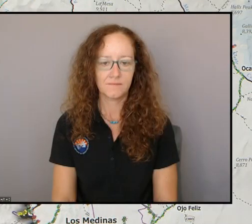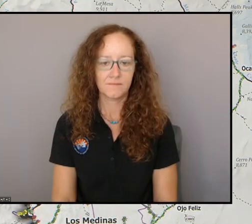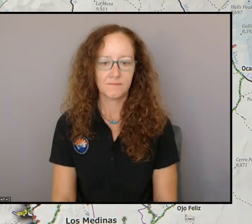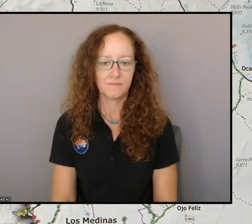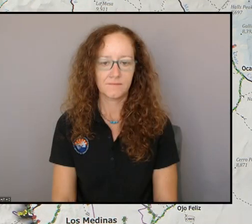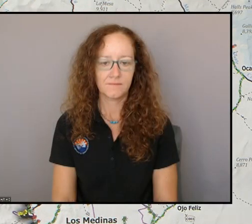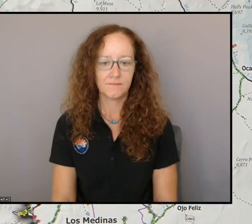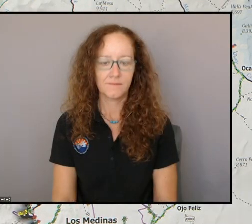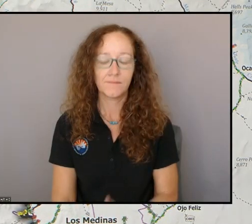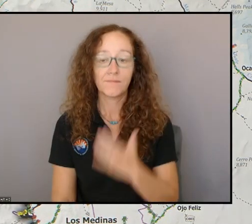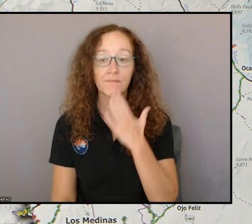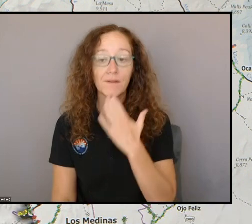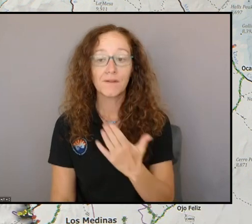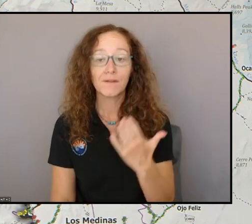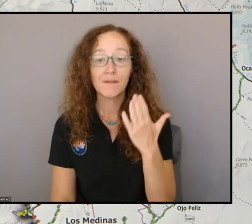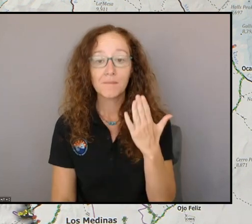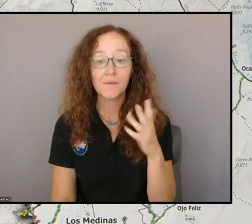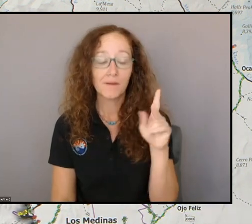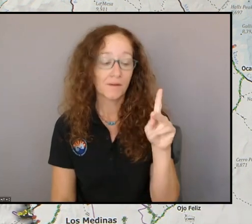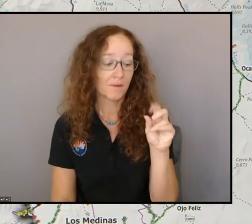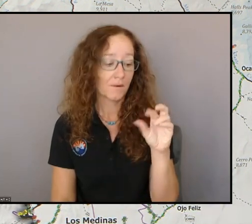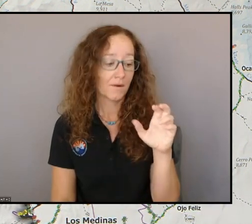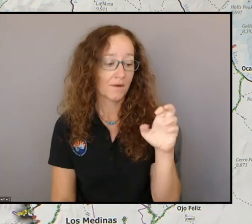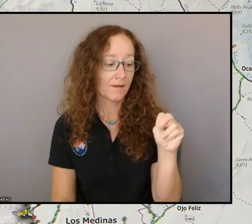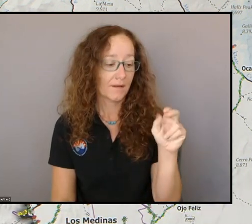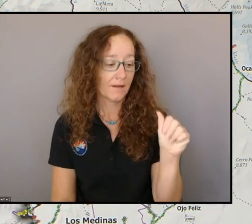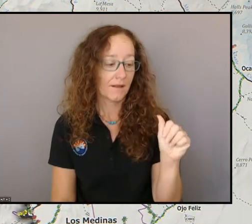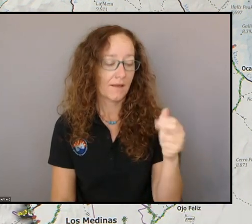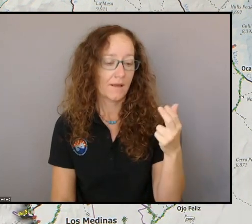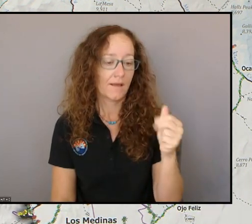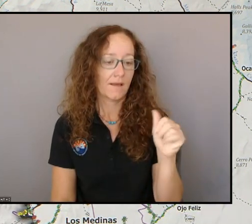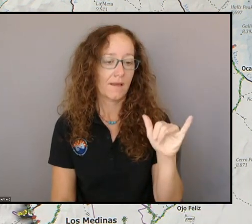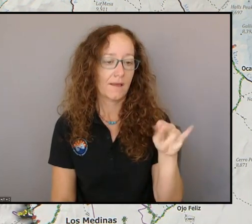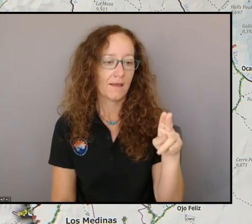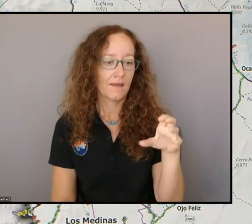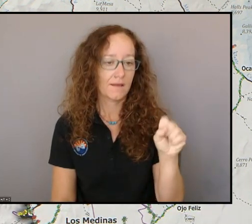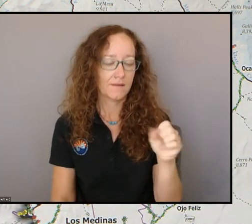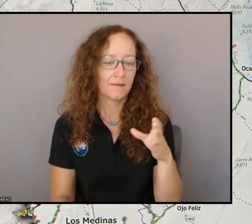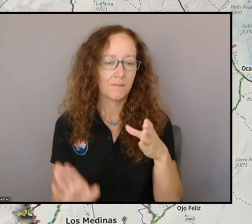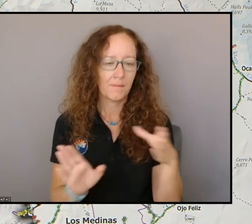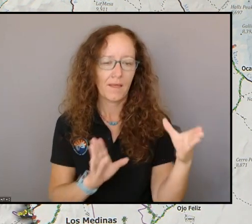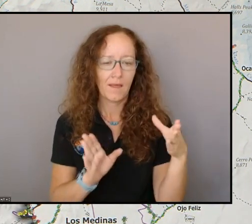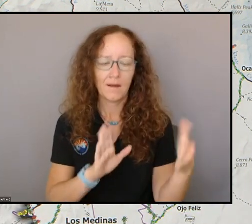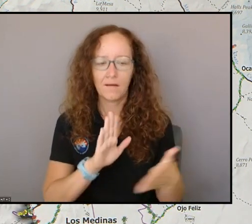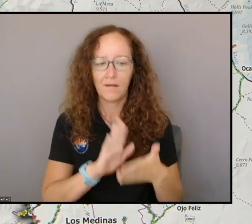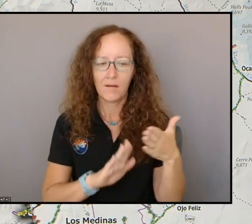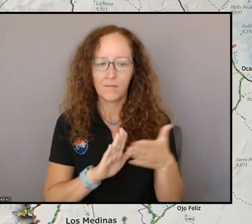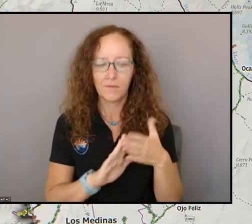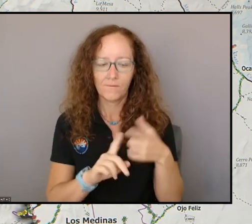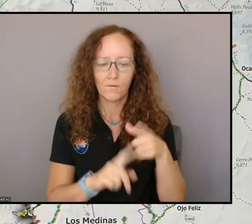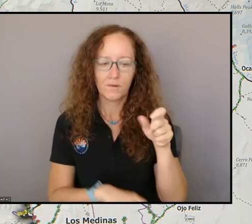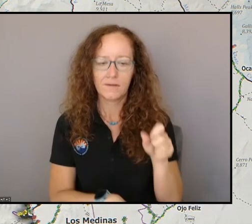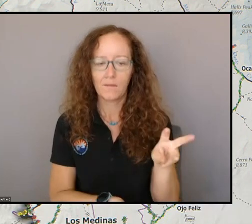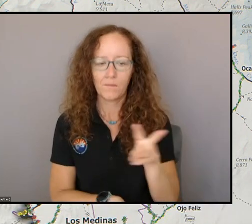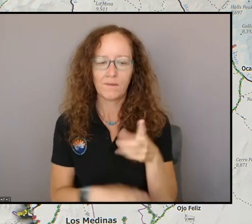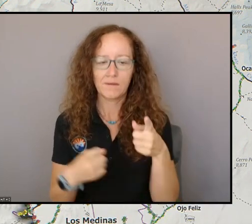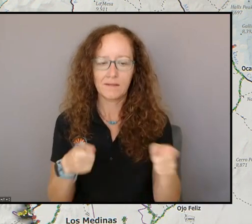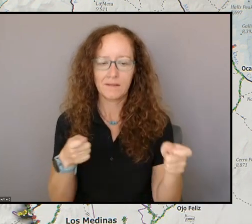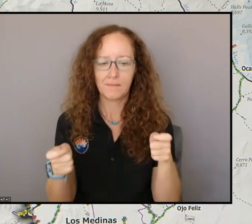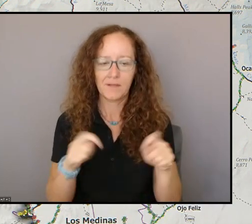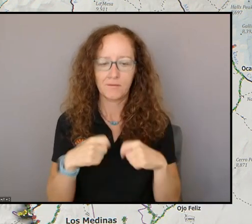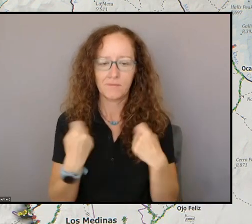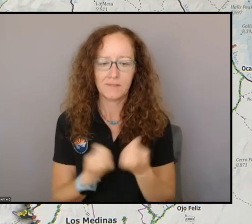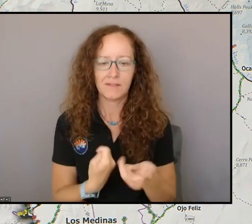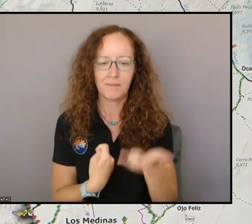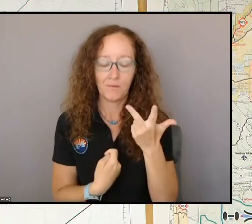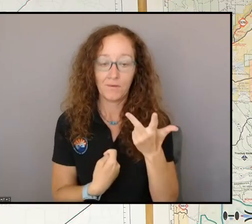Good morning, Karina Haynes, Planning Operations with Southwest Incident Management Team 3 with your plan for